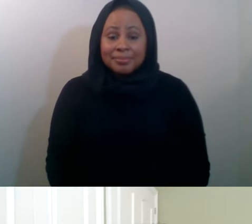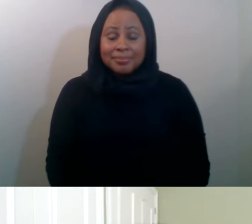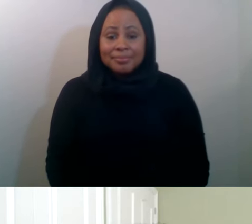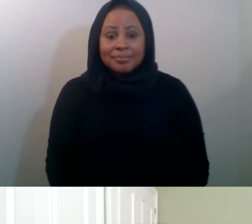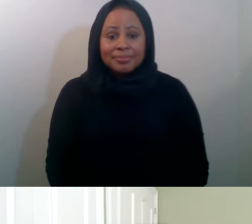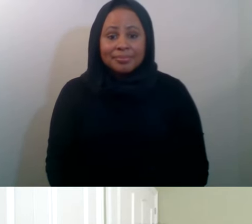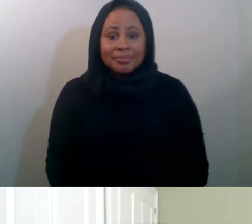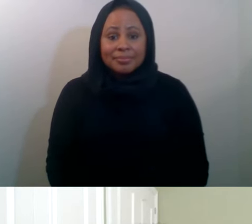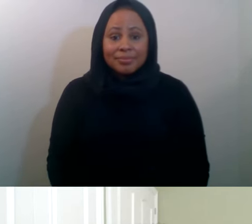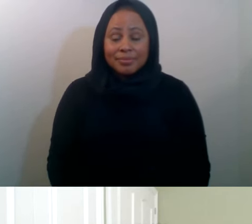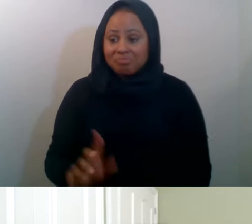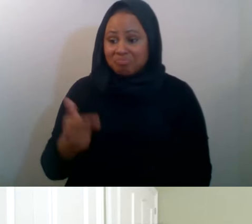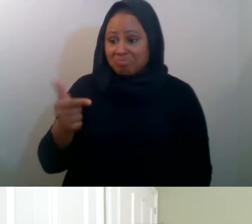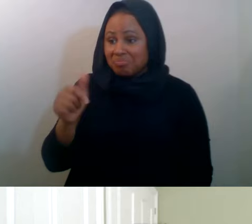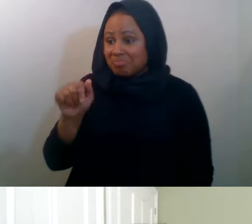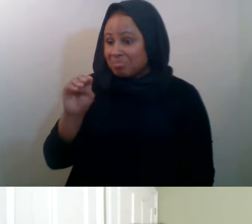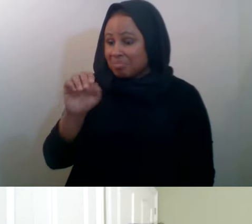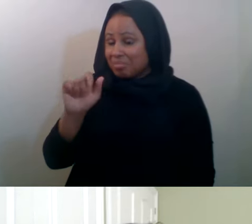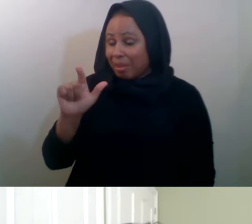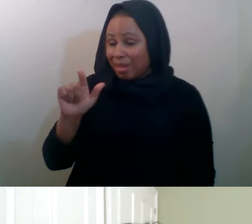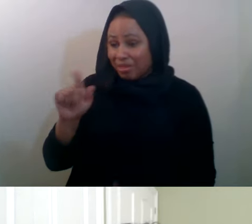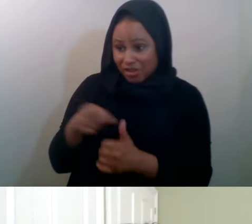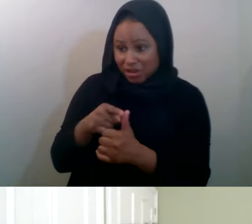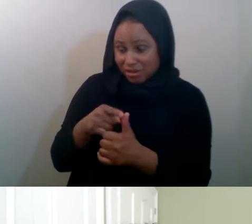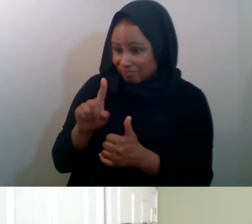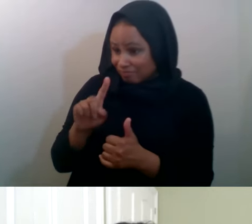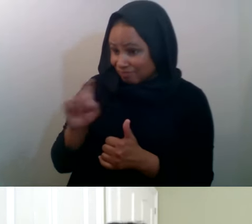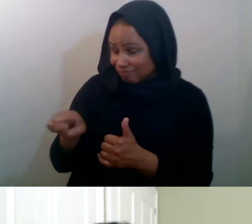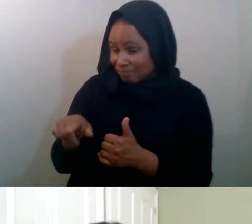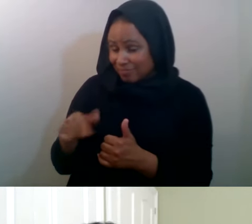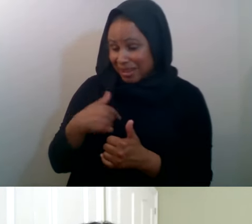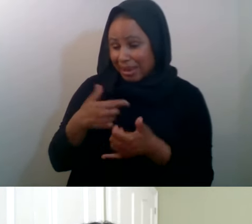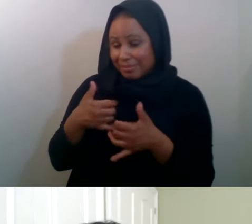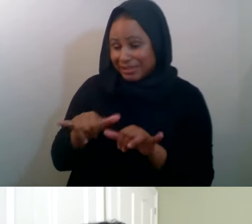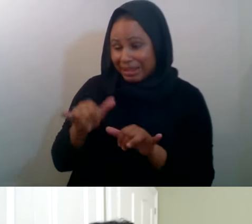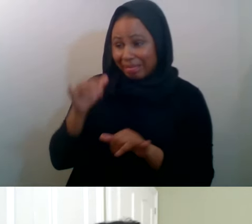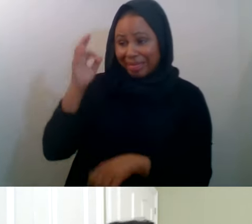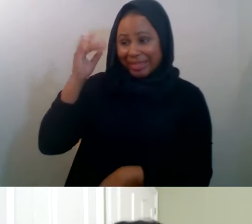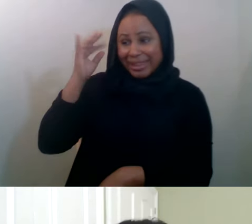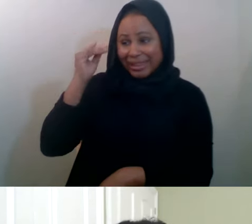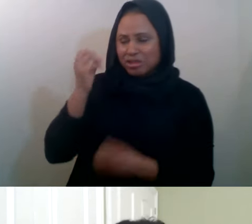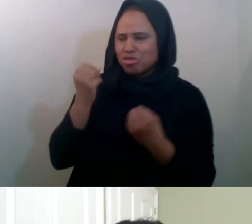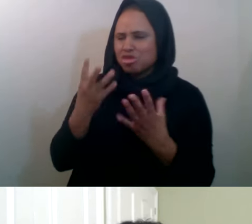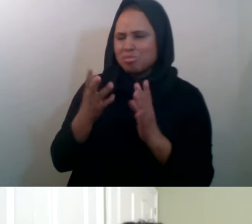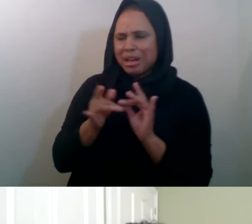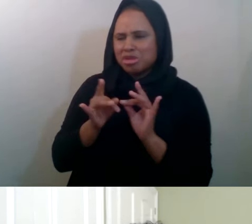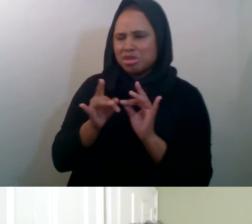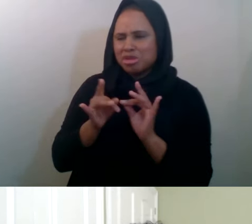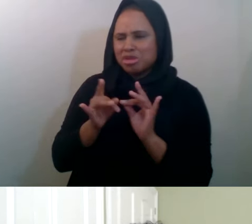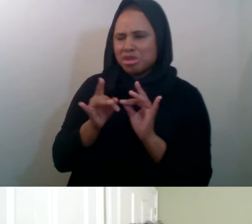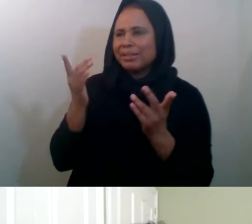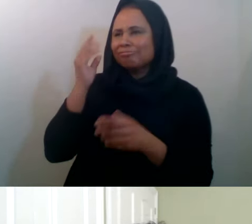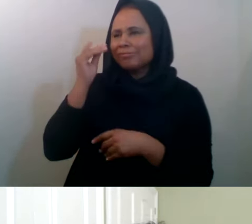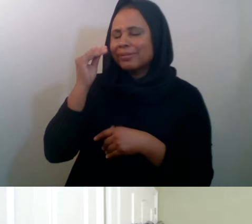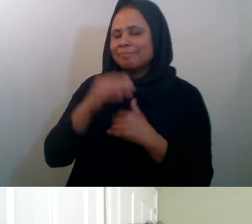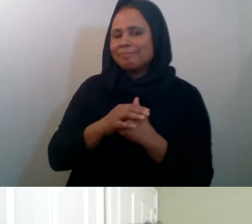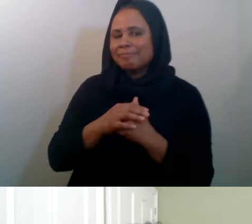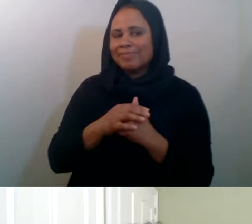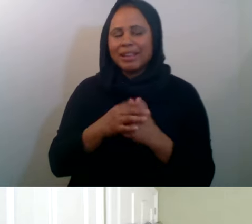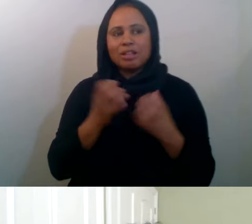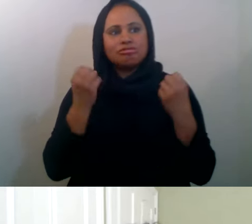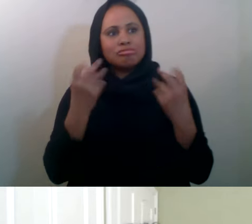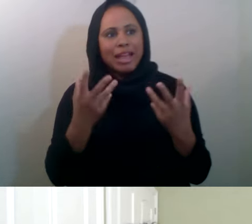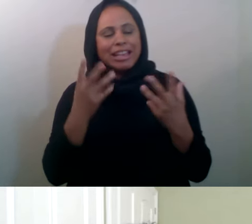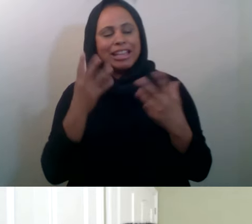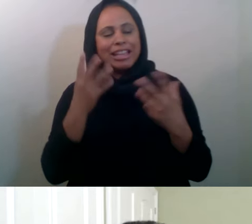You want to go first, Ahmed? I'm, I am, I am still thinking there's too many stories. You're right. There's a lot of